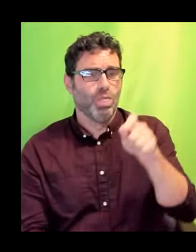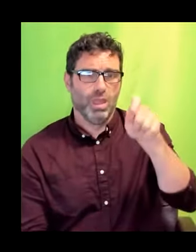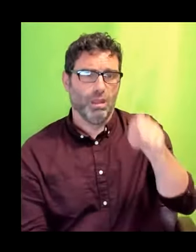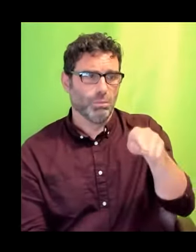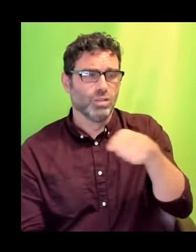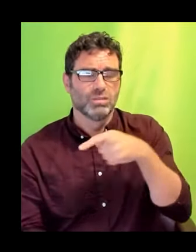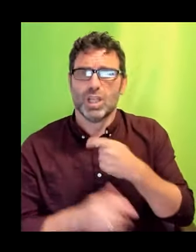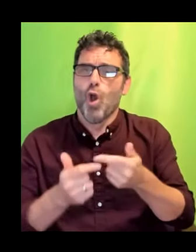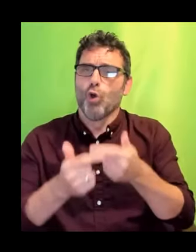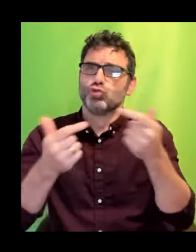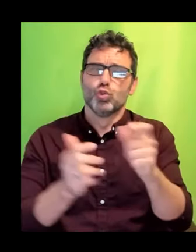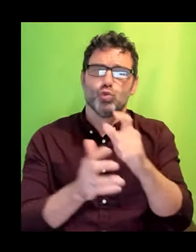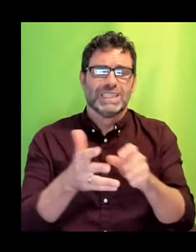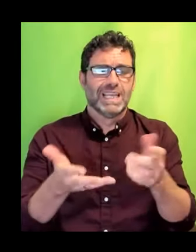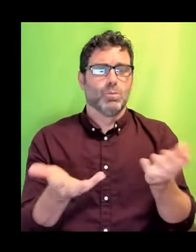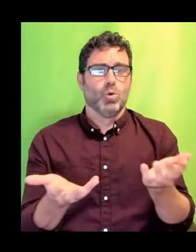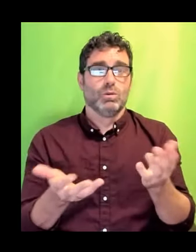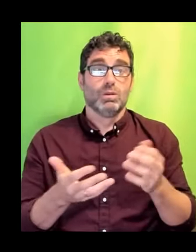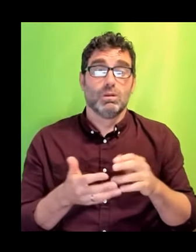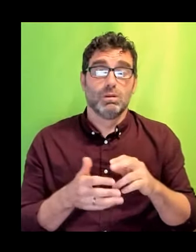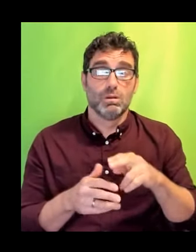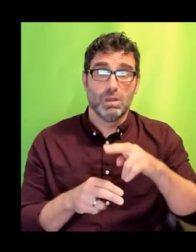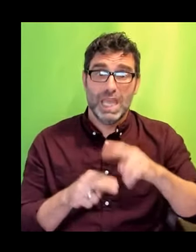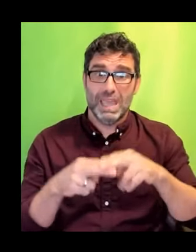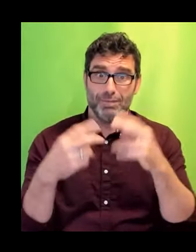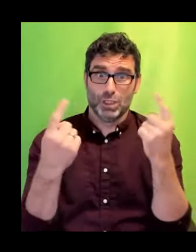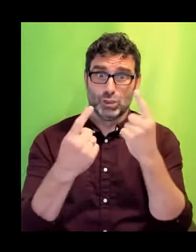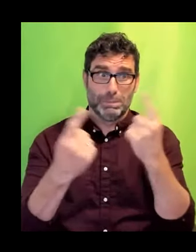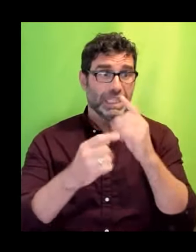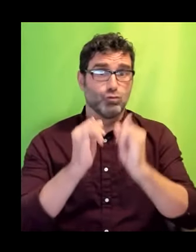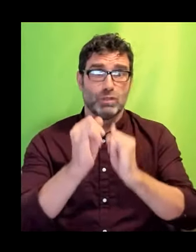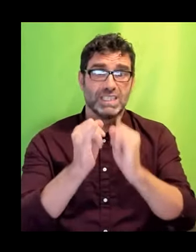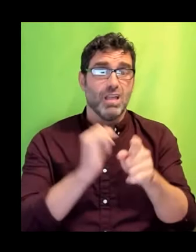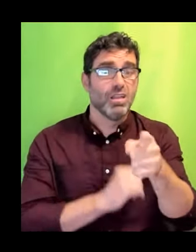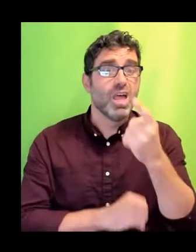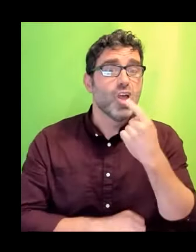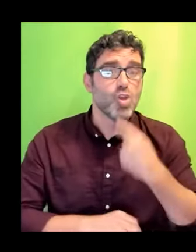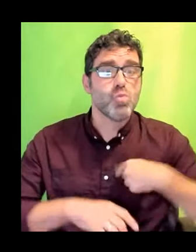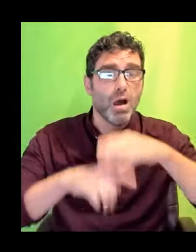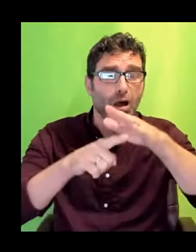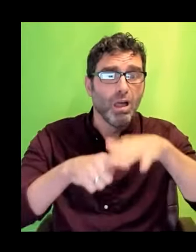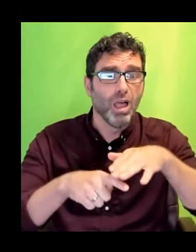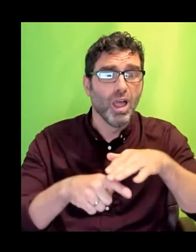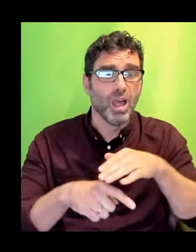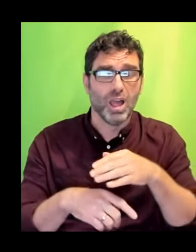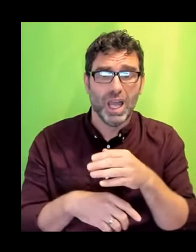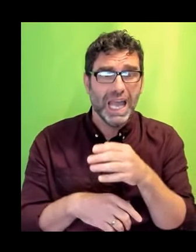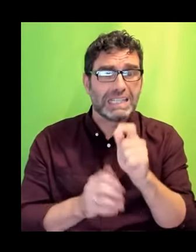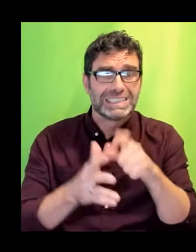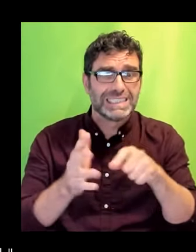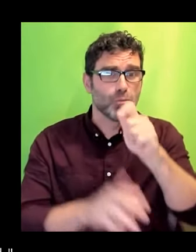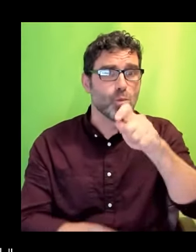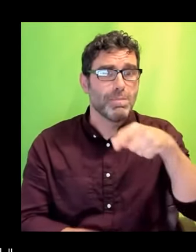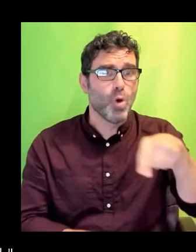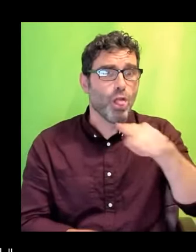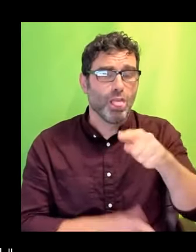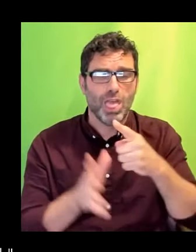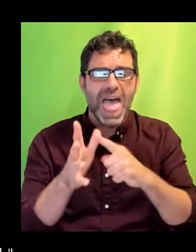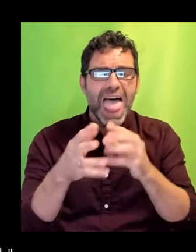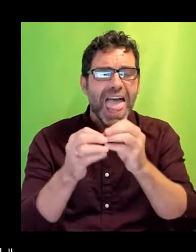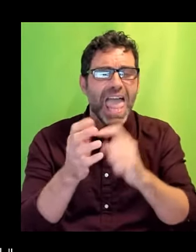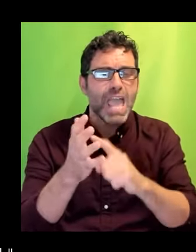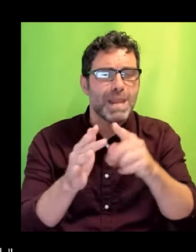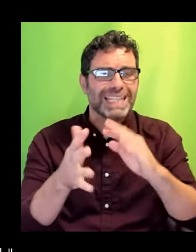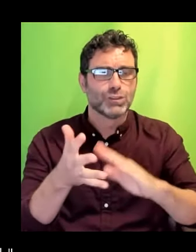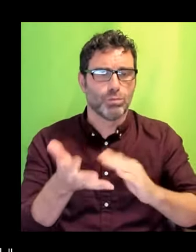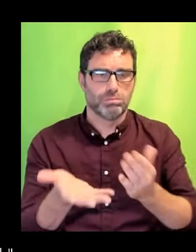and been openly threatened as to their future careers. Where disabled writers have been invited into writers rooms, unpaid, have been